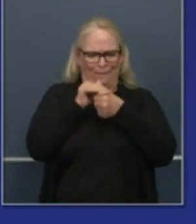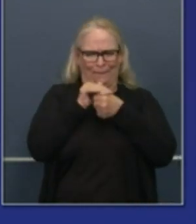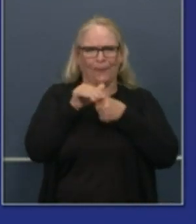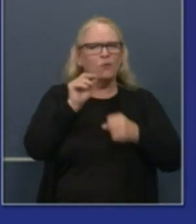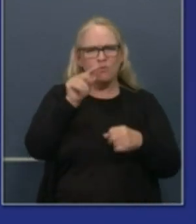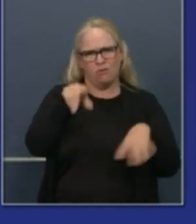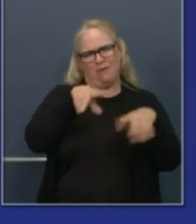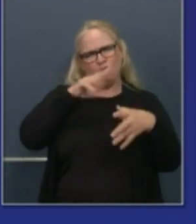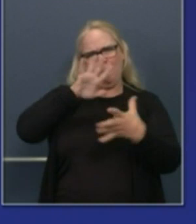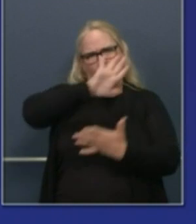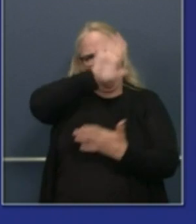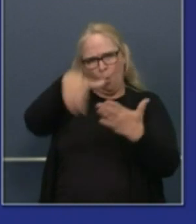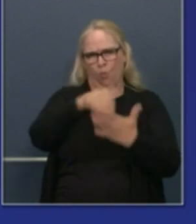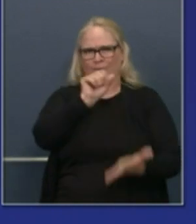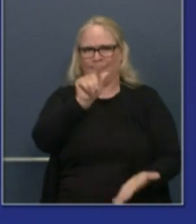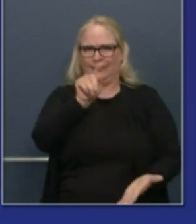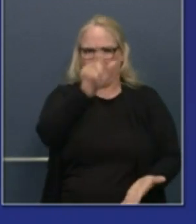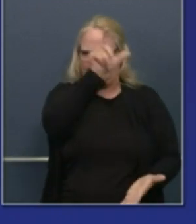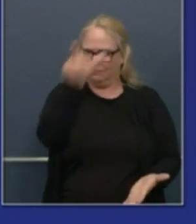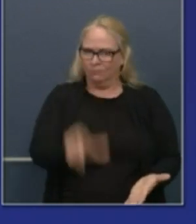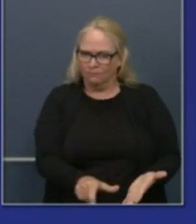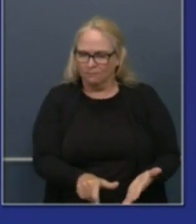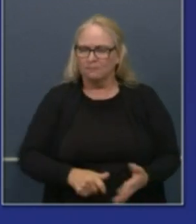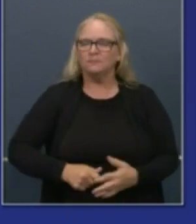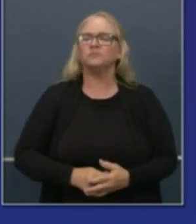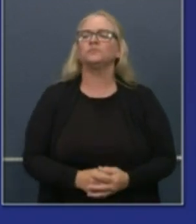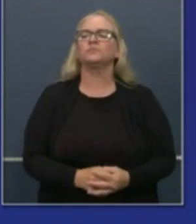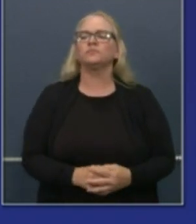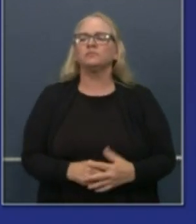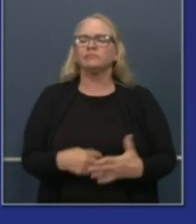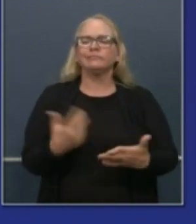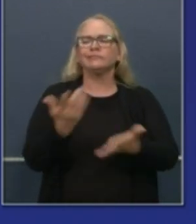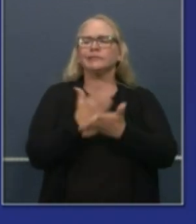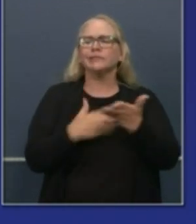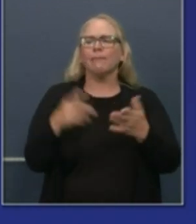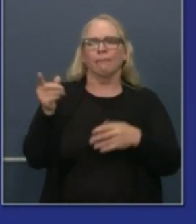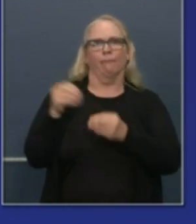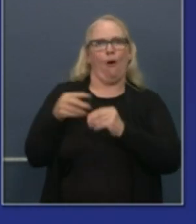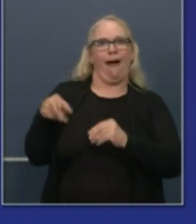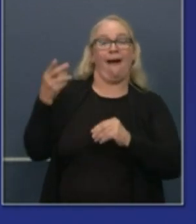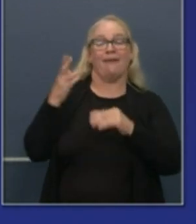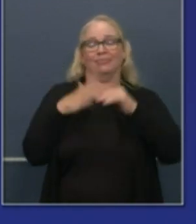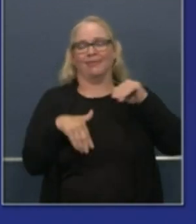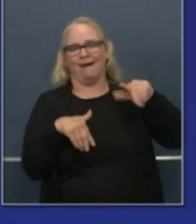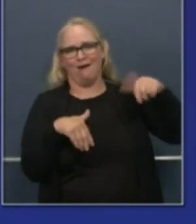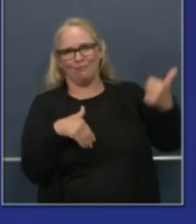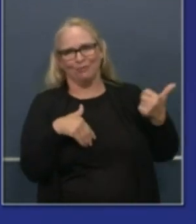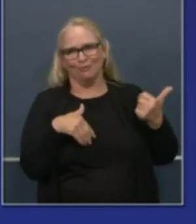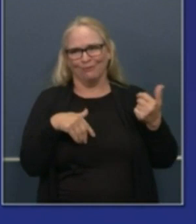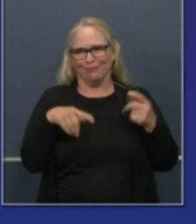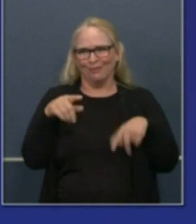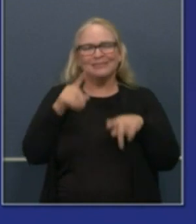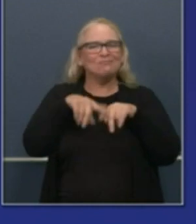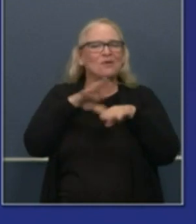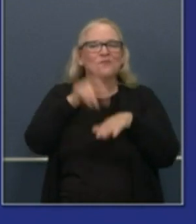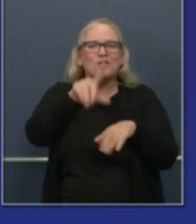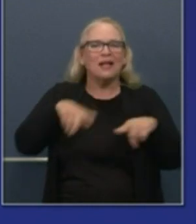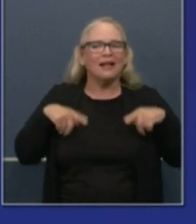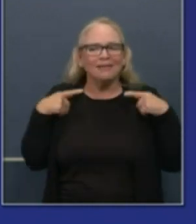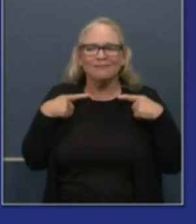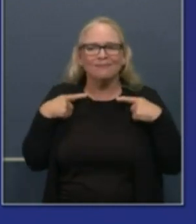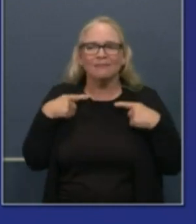and there is a very different picture that you can paint depending on where you are in the state that is not painted by